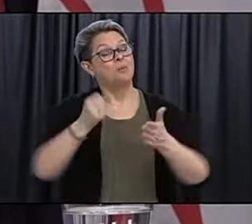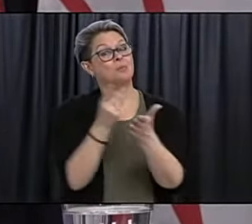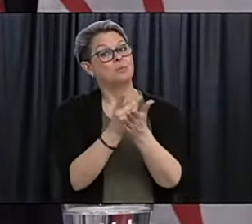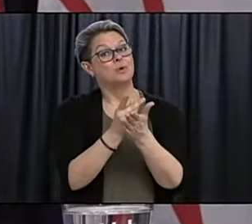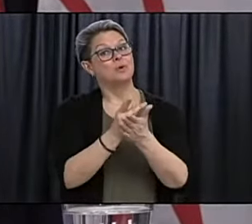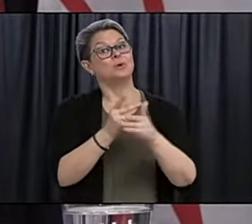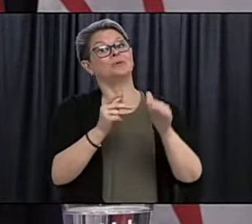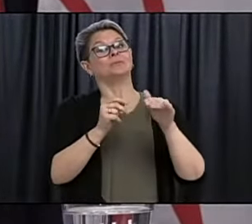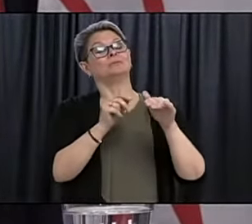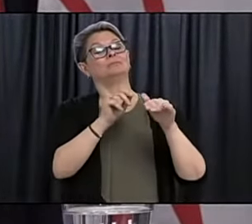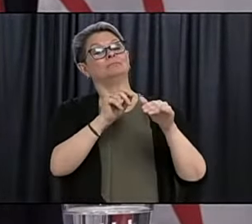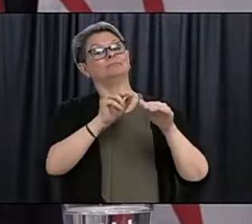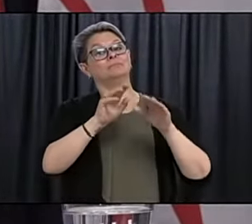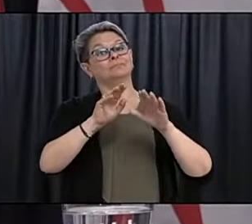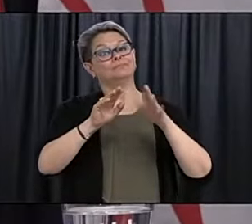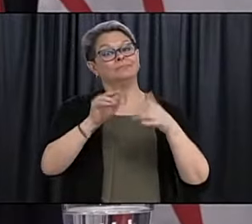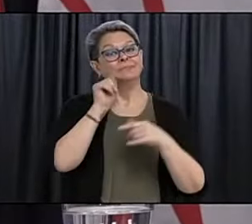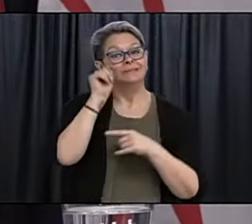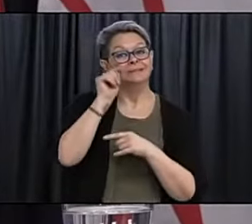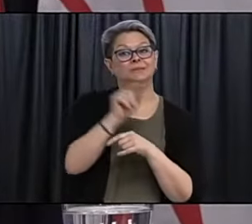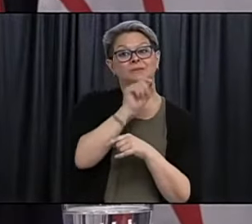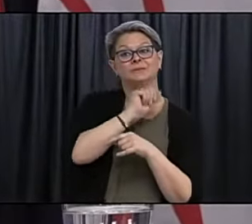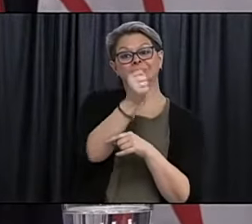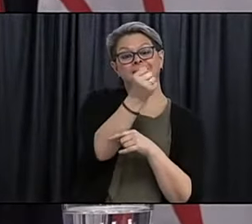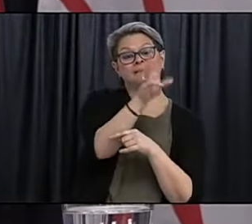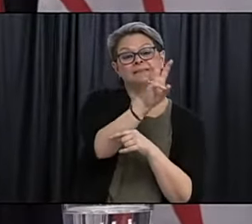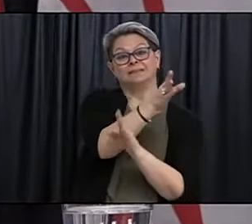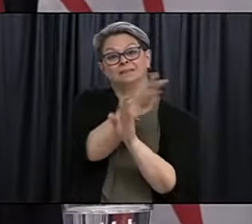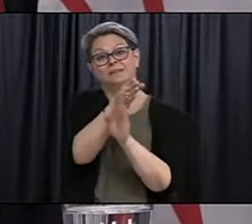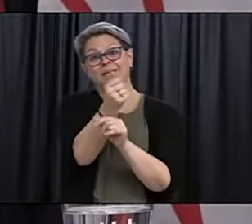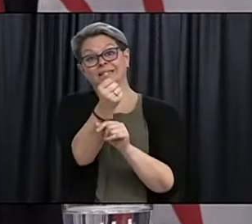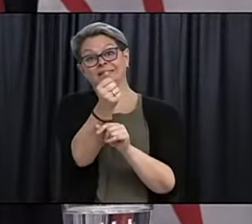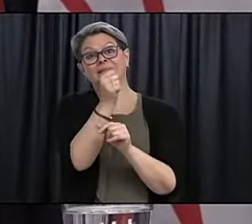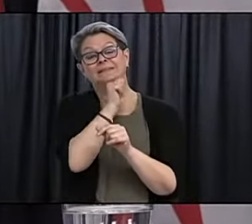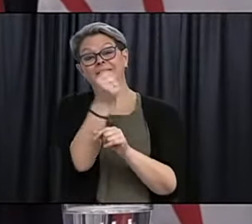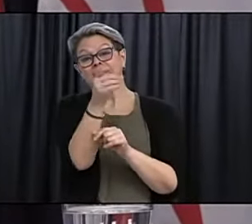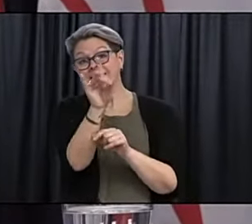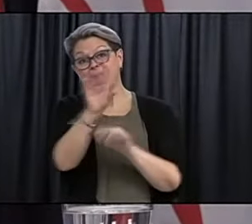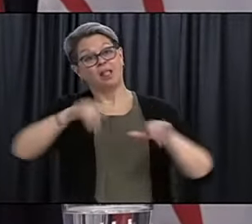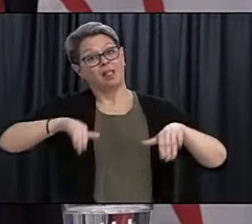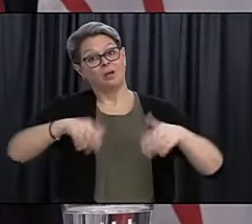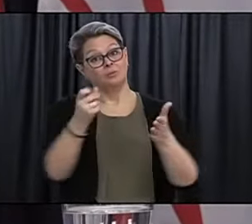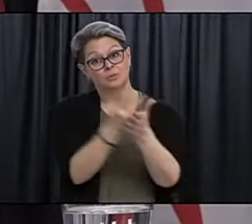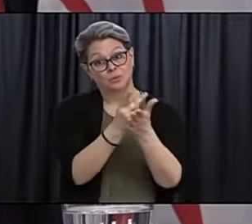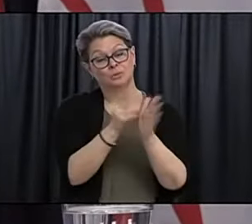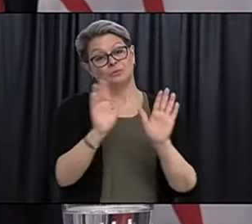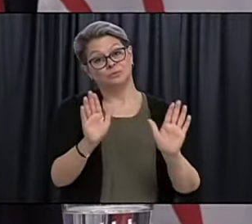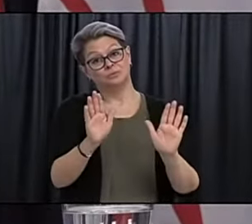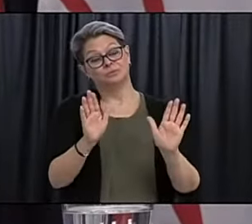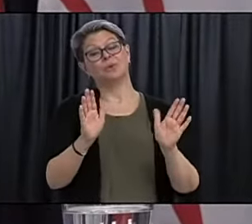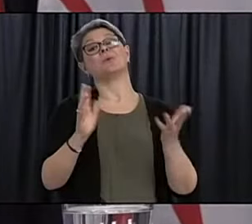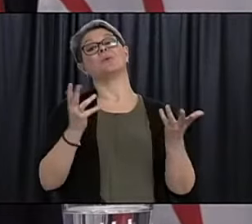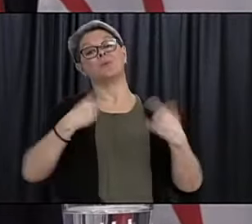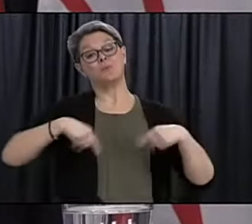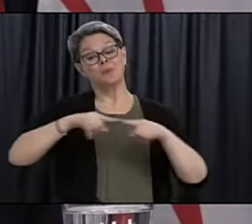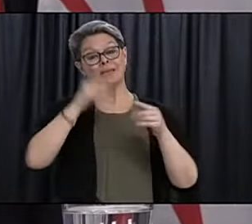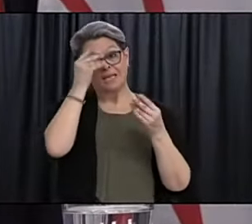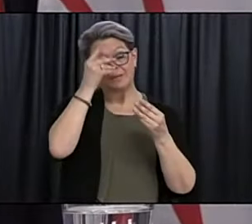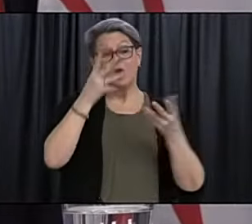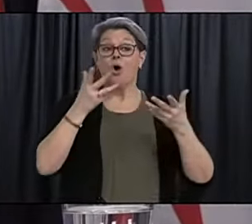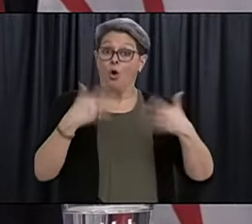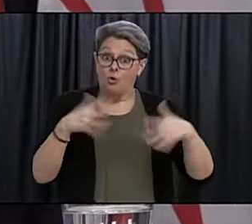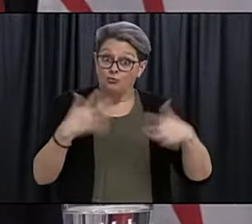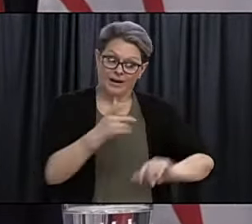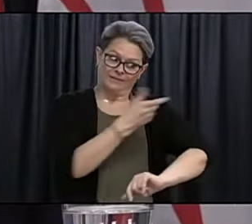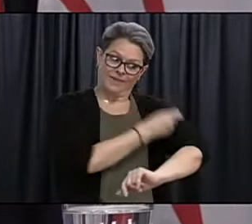of 16 to 18 at this point in time. So if you take all those out of the population, including the number that have been vaccinated